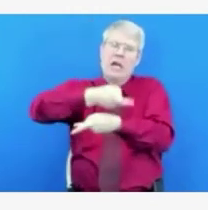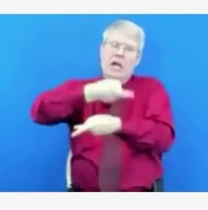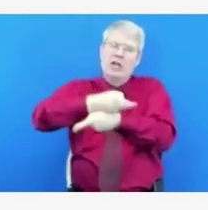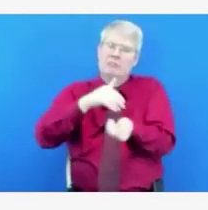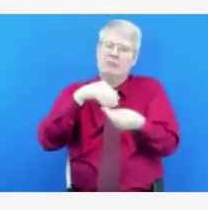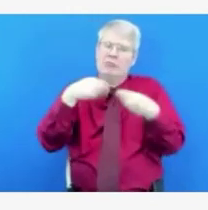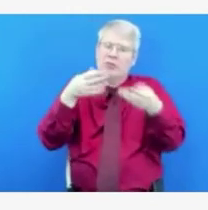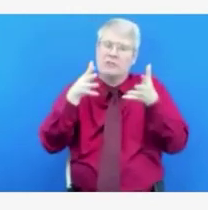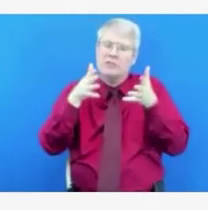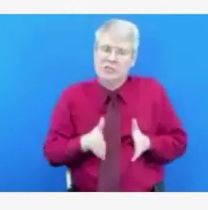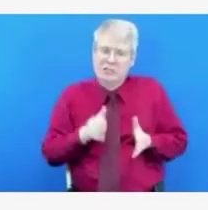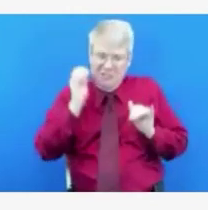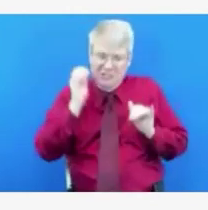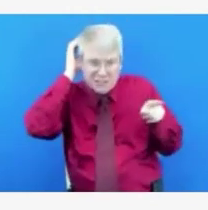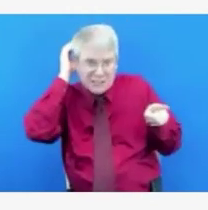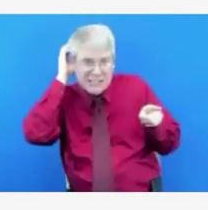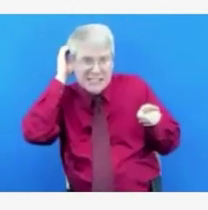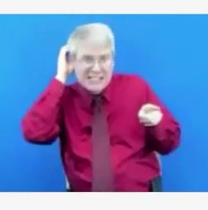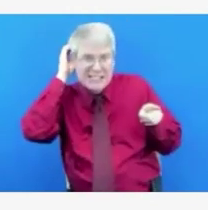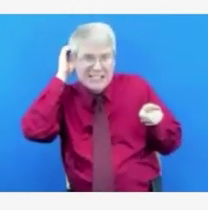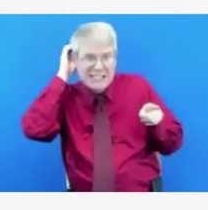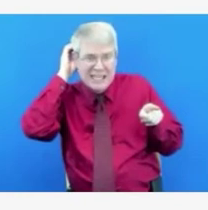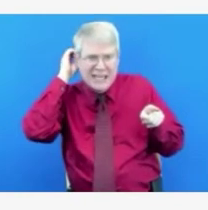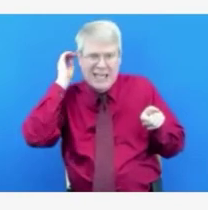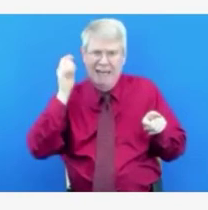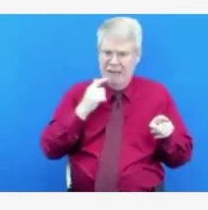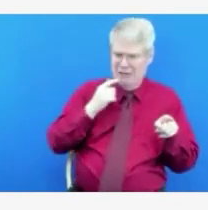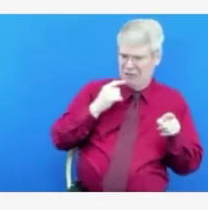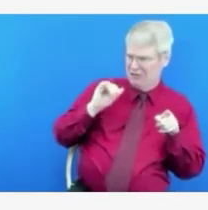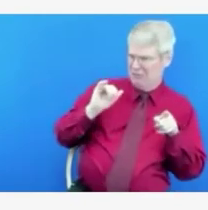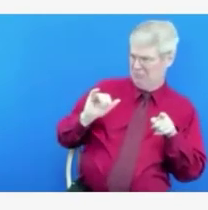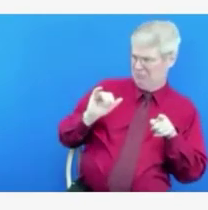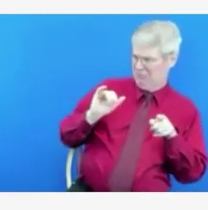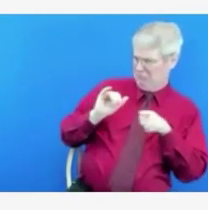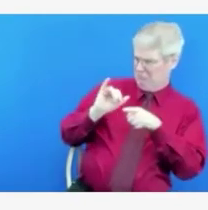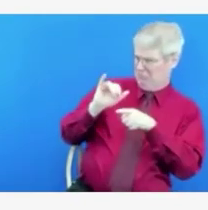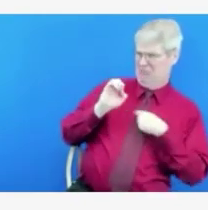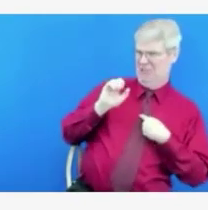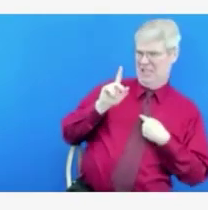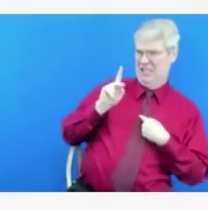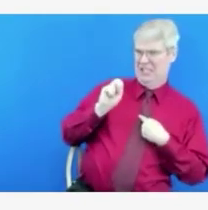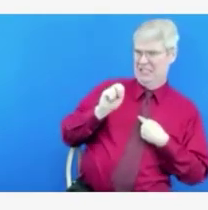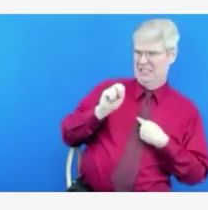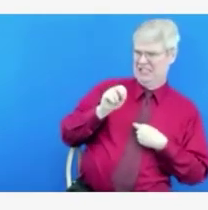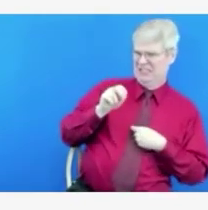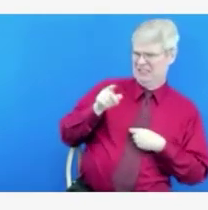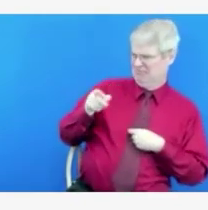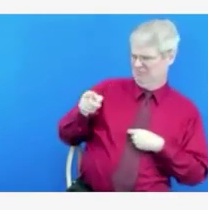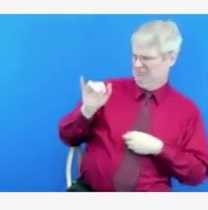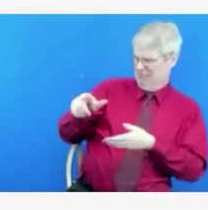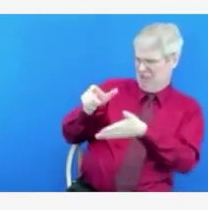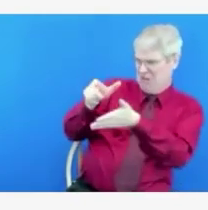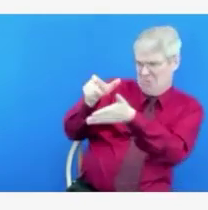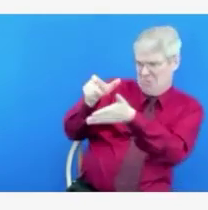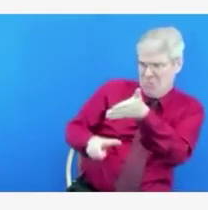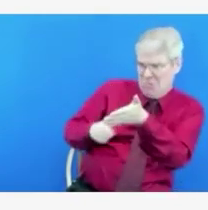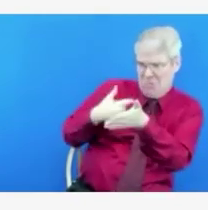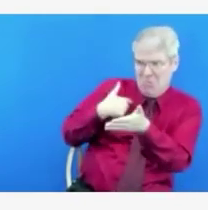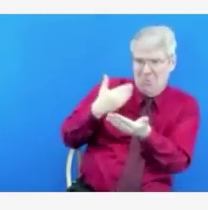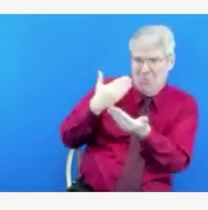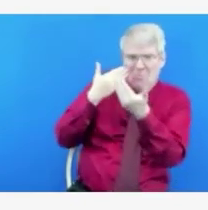saw sort of a high level version of something related to that. But I'm going to see if Dr. Turner